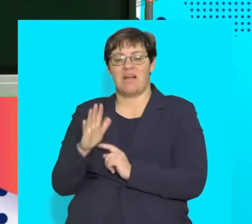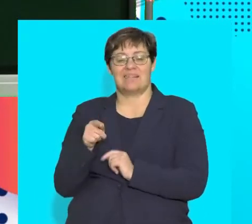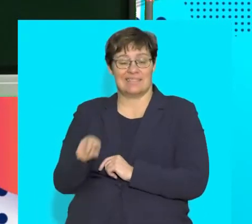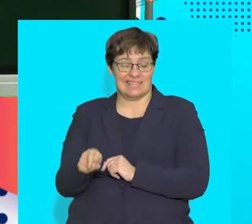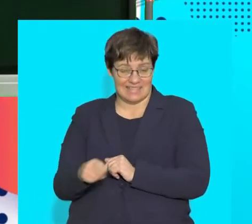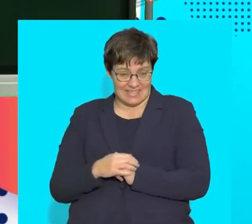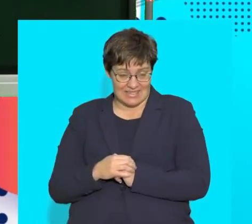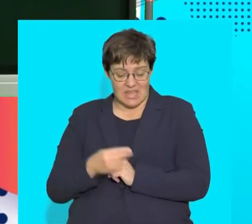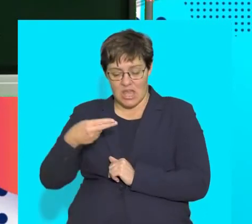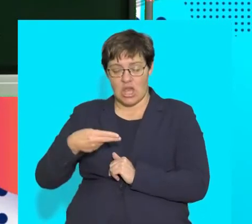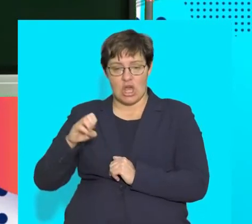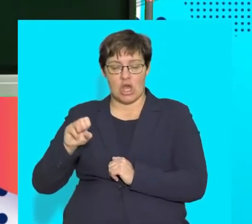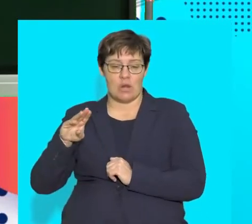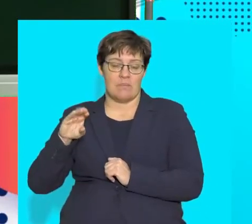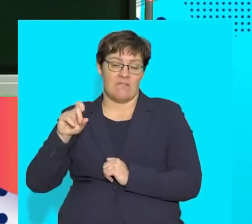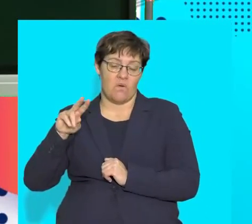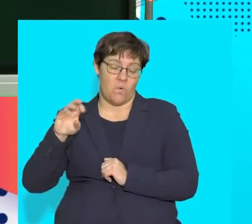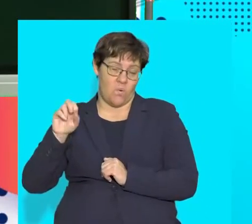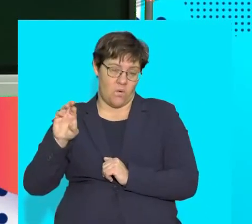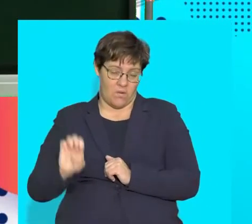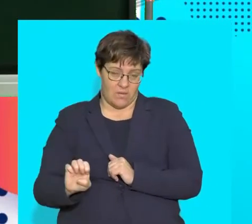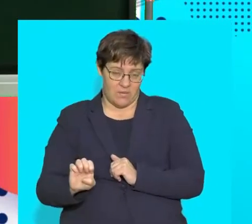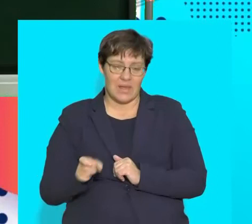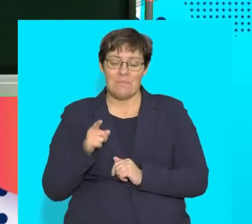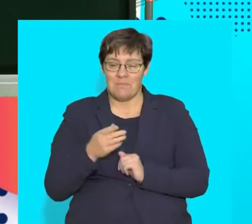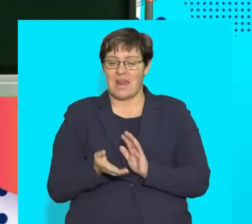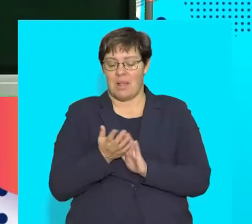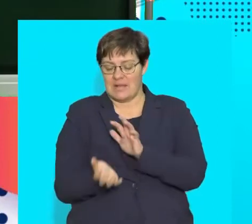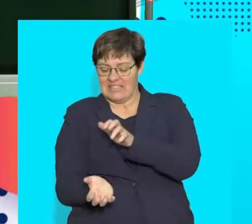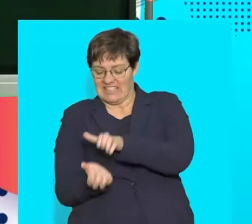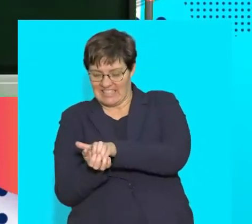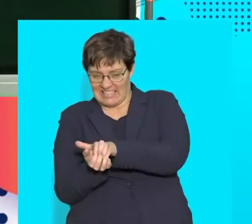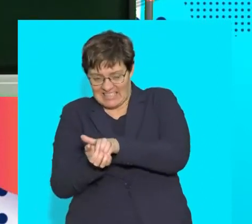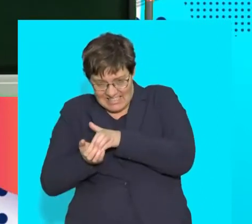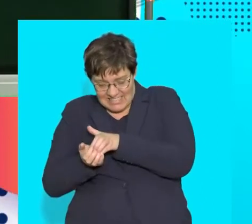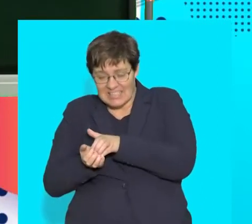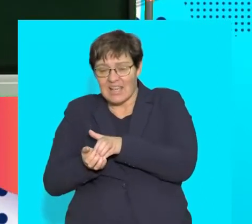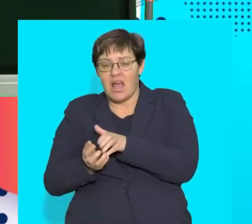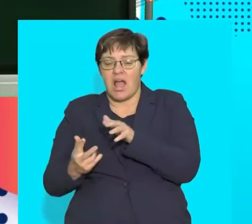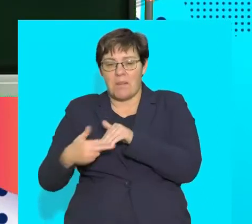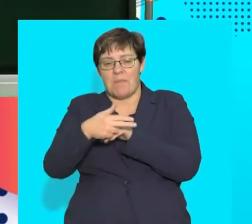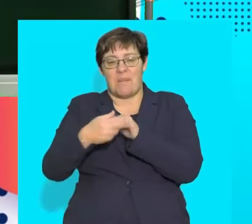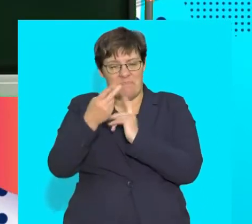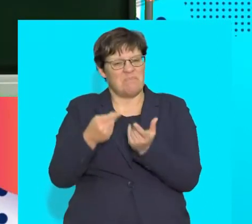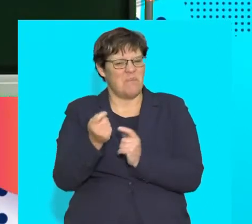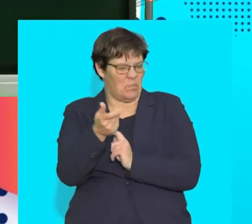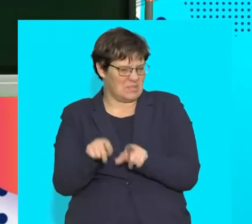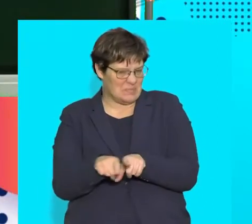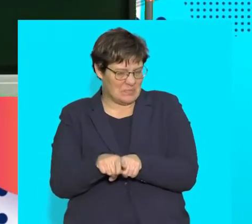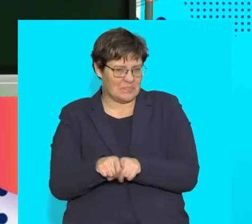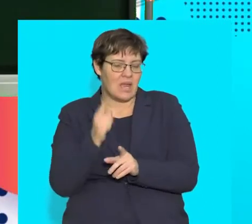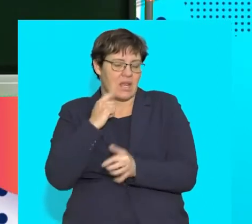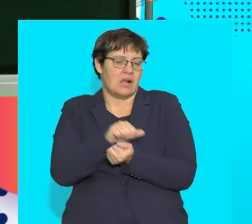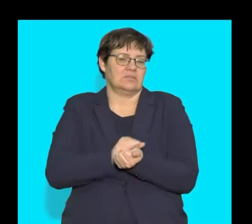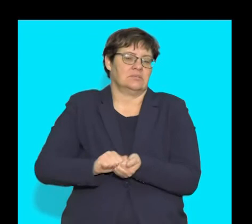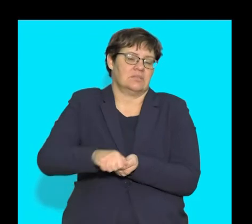herbivore, one that consumes plant material. And so you can see that the incisors help them to bite off leaves and grass,